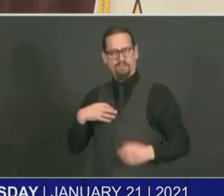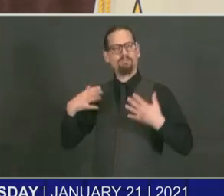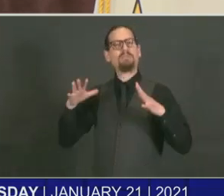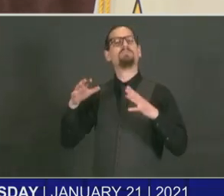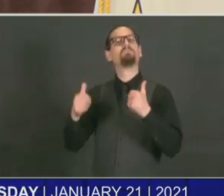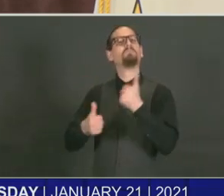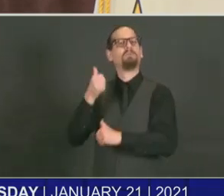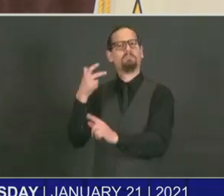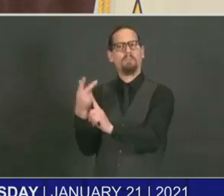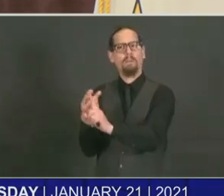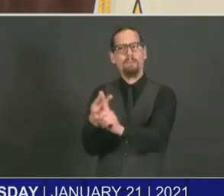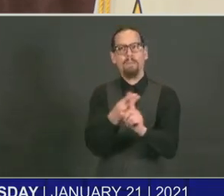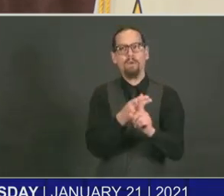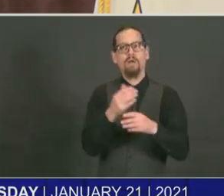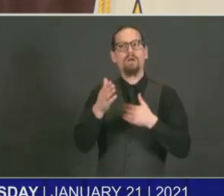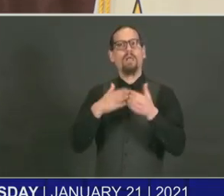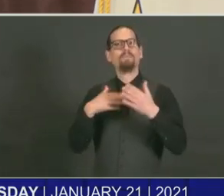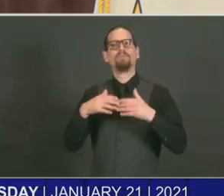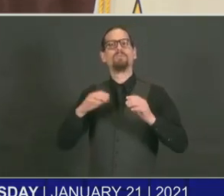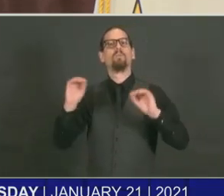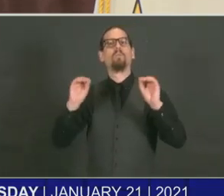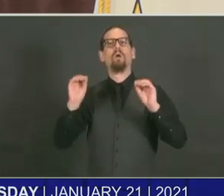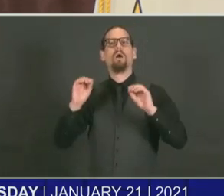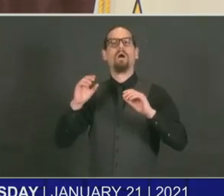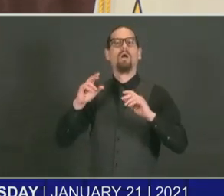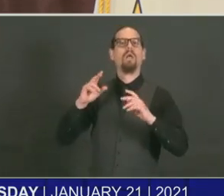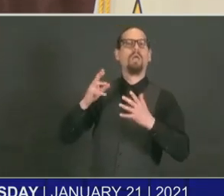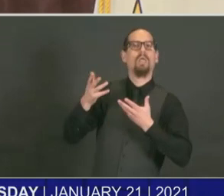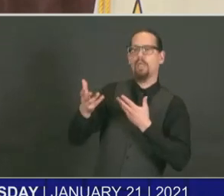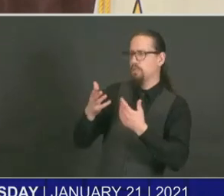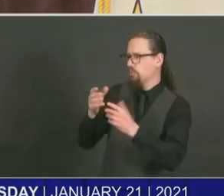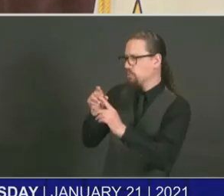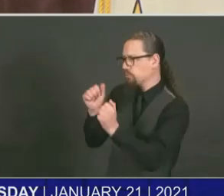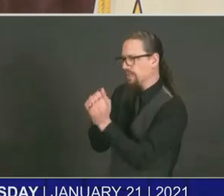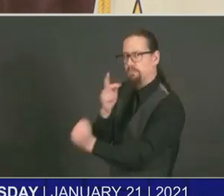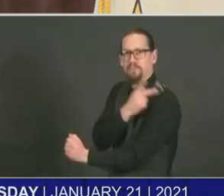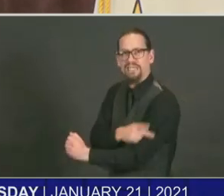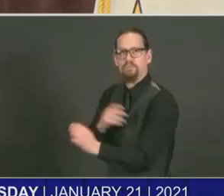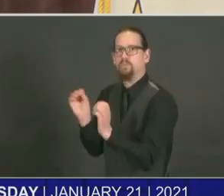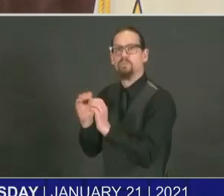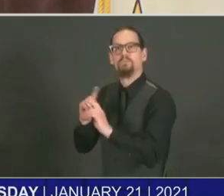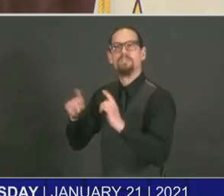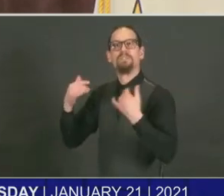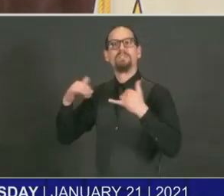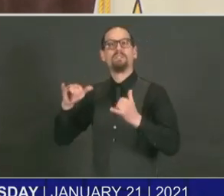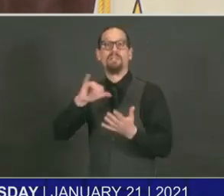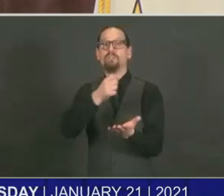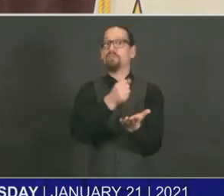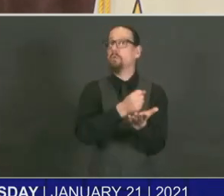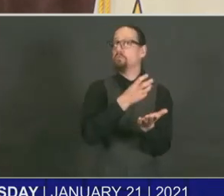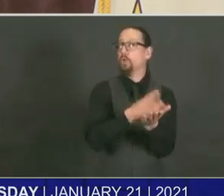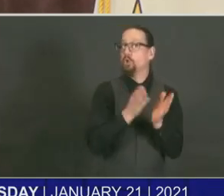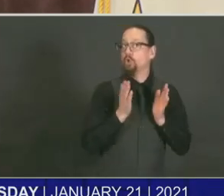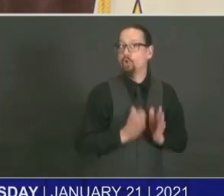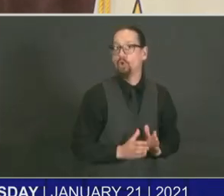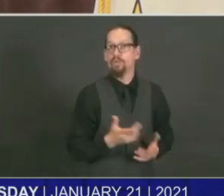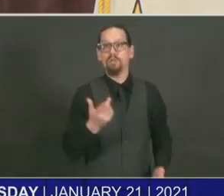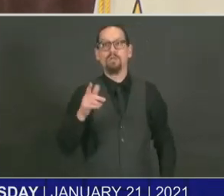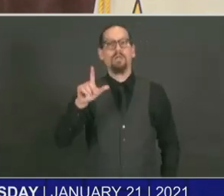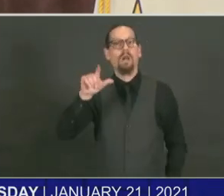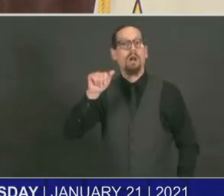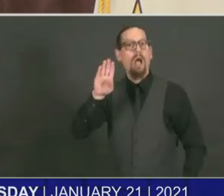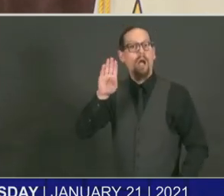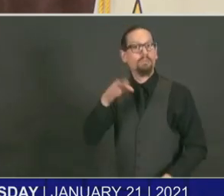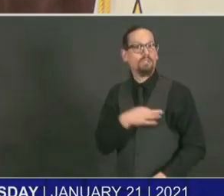function. So our social workers, laboratory staff, administrators, custodians, IT